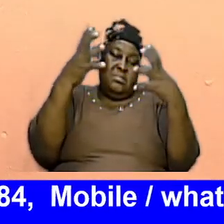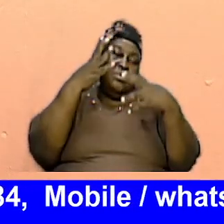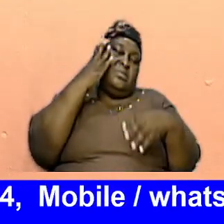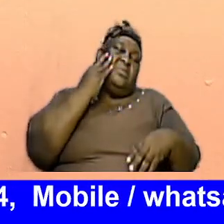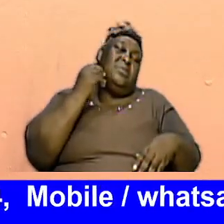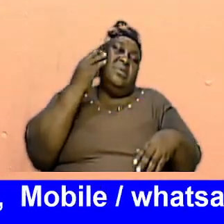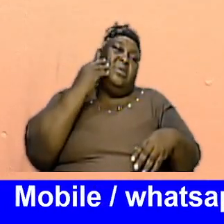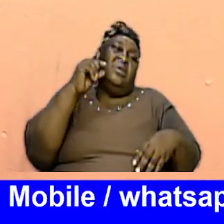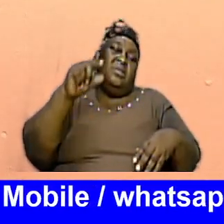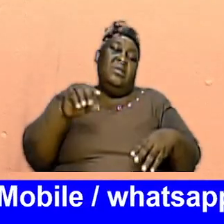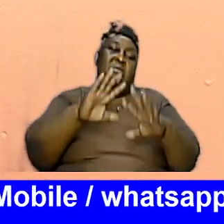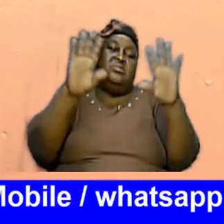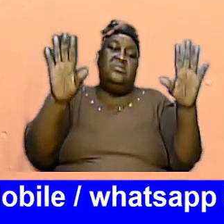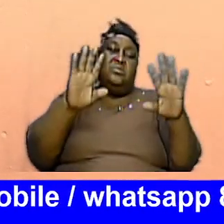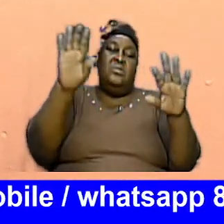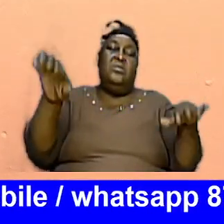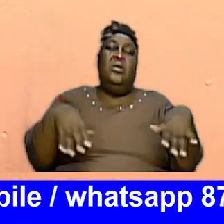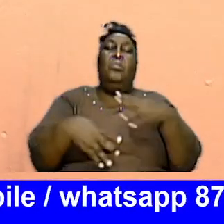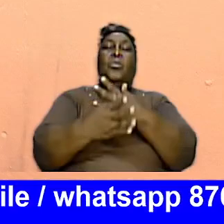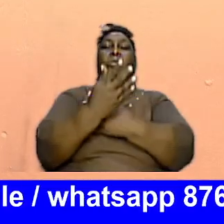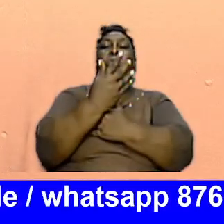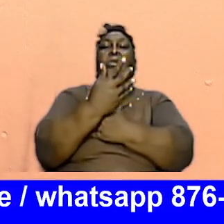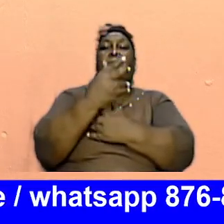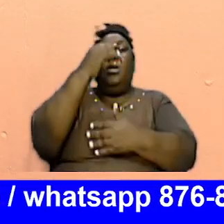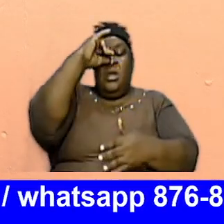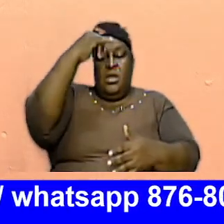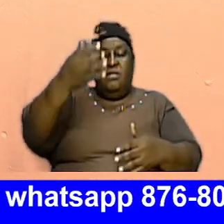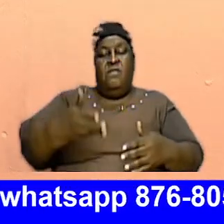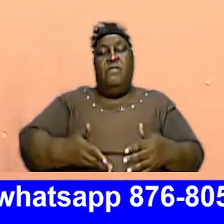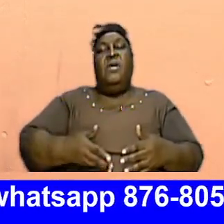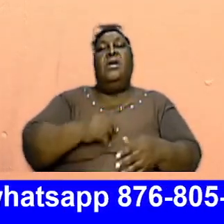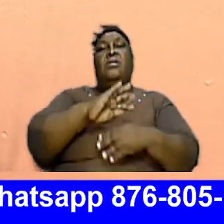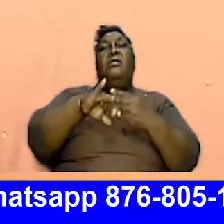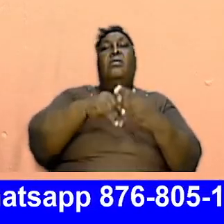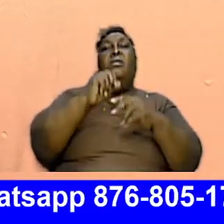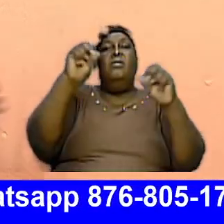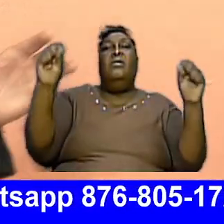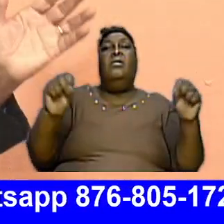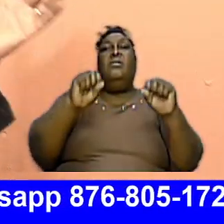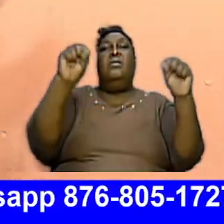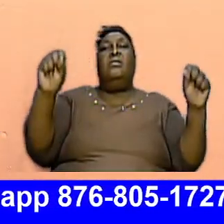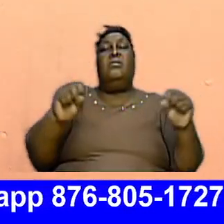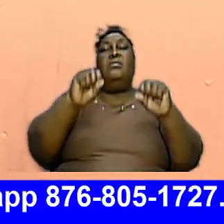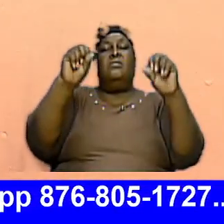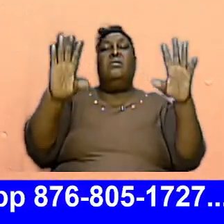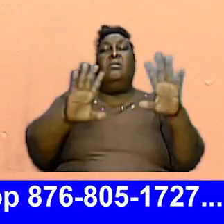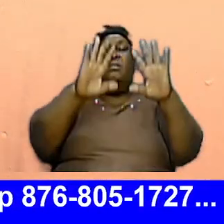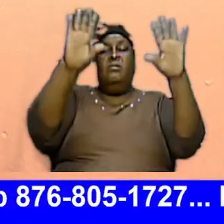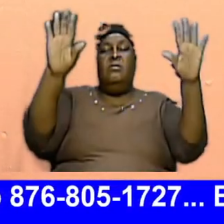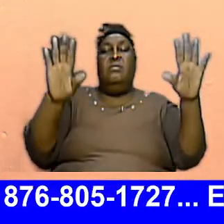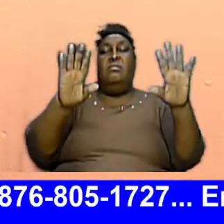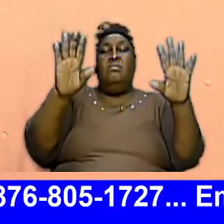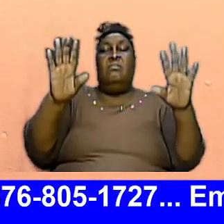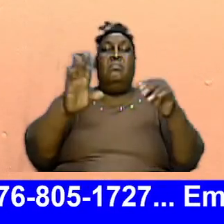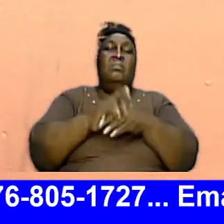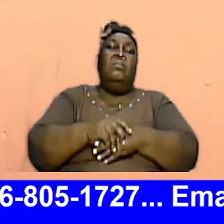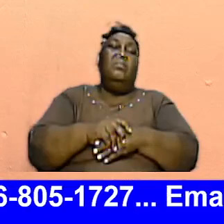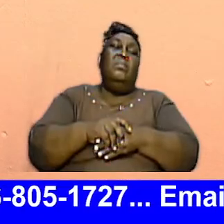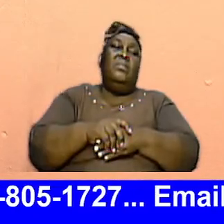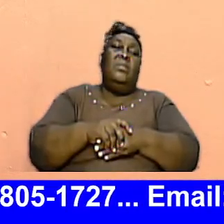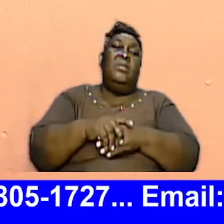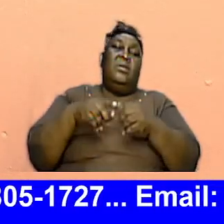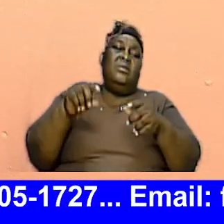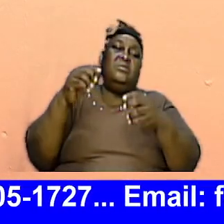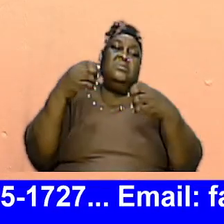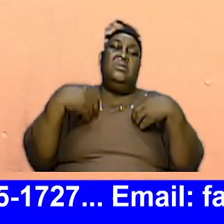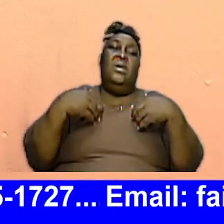This Sunday Morning Coming So We Invite All Of You Ladies Out To Be There This Saturday And Then Everybody To Come Out For This Sunday And